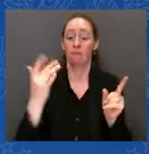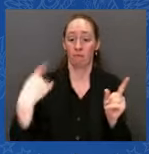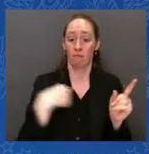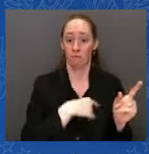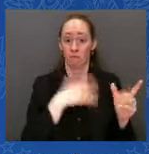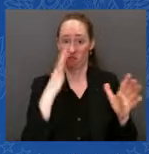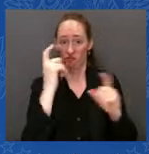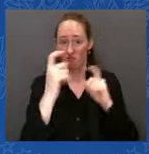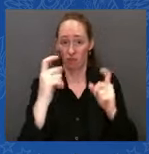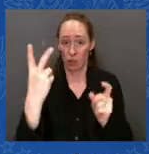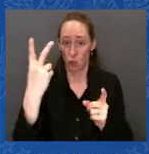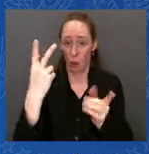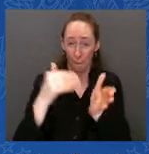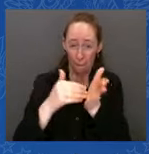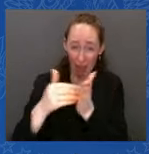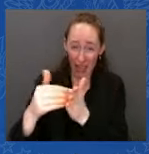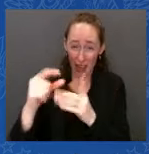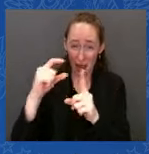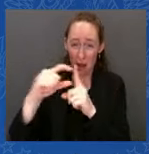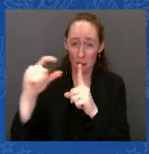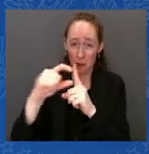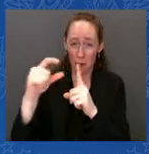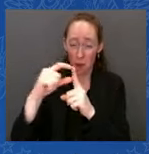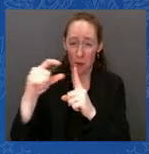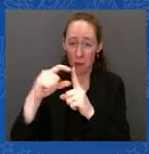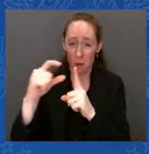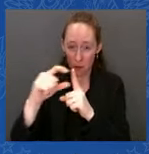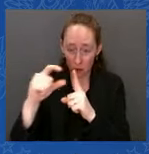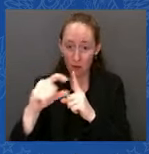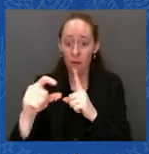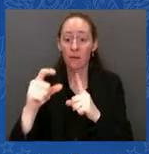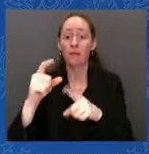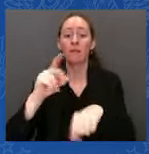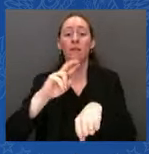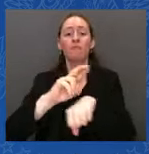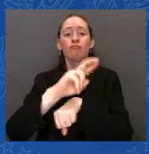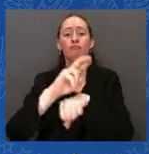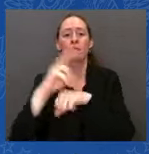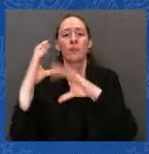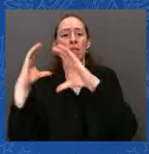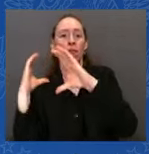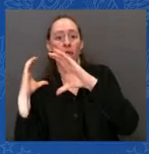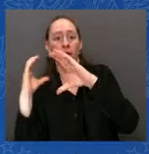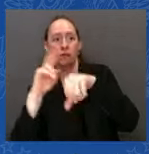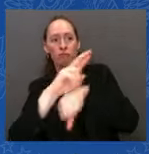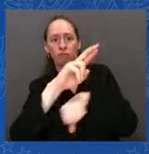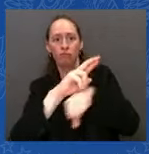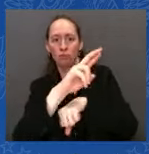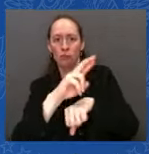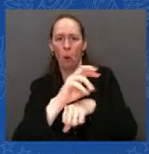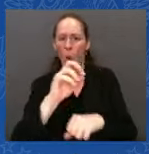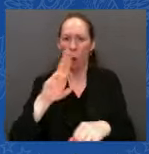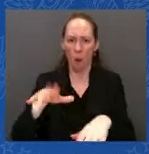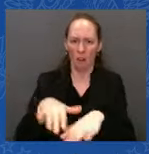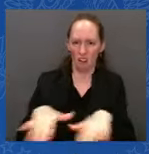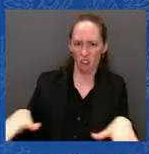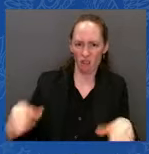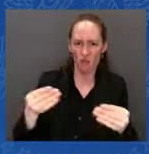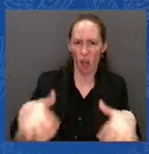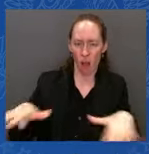systems, anti-ship and air defense systems, all to help counter Ukraine's brutal aggression